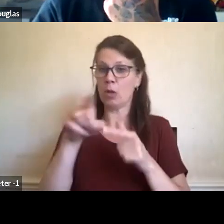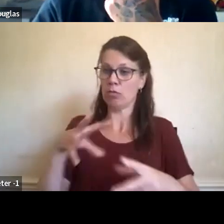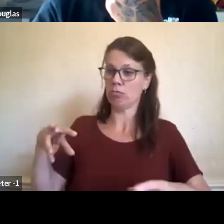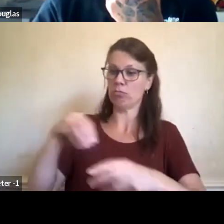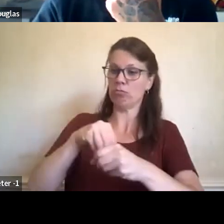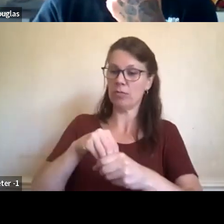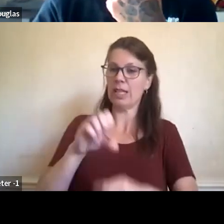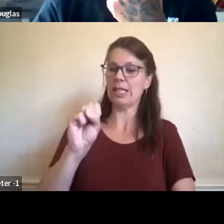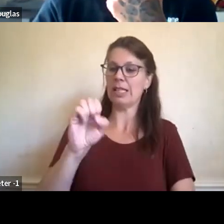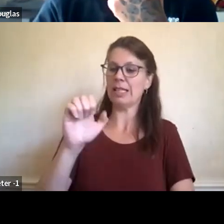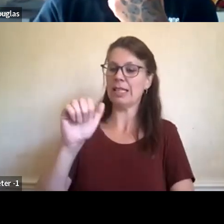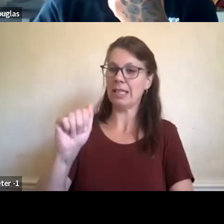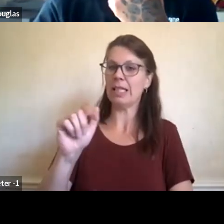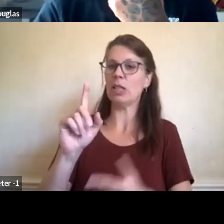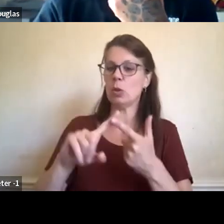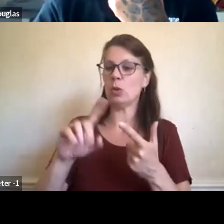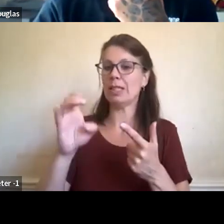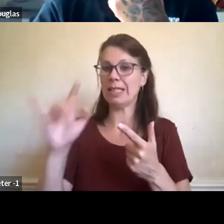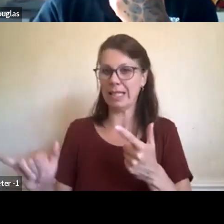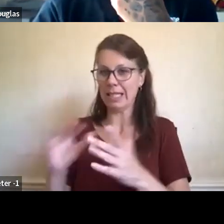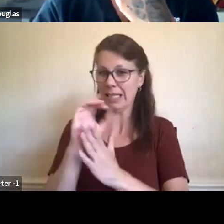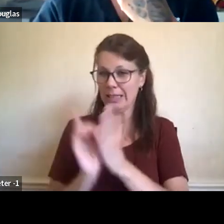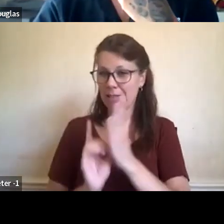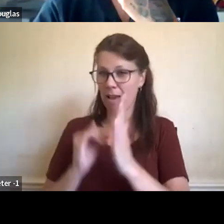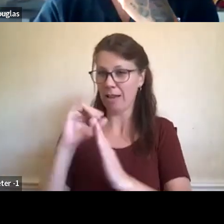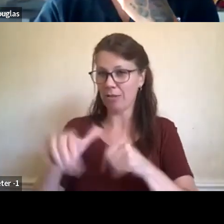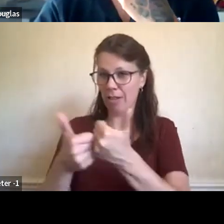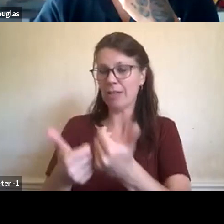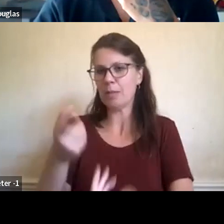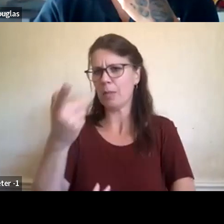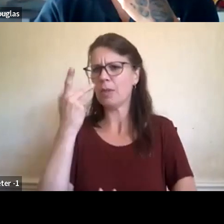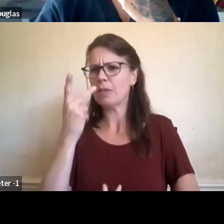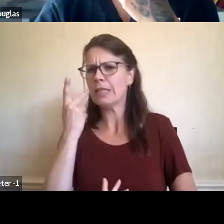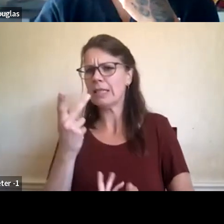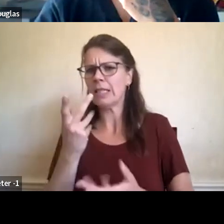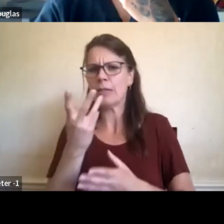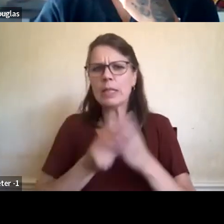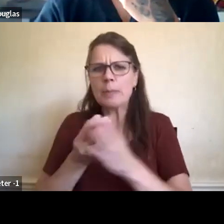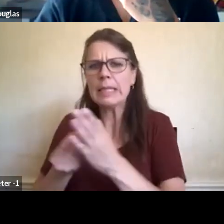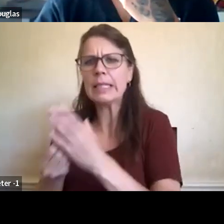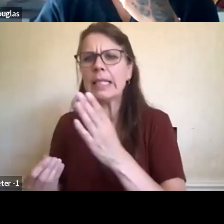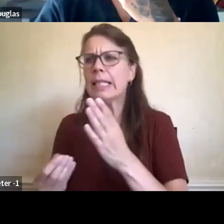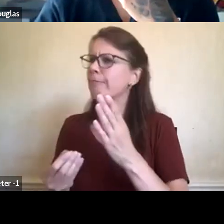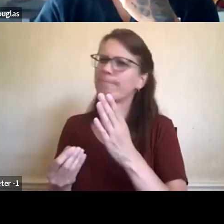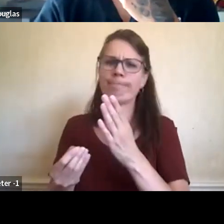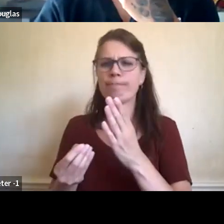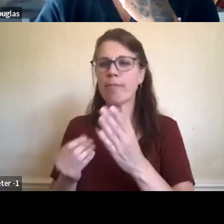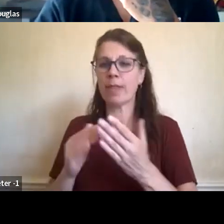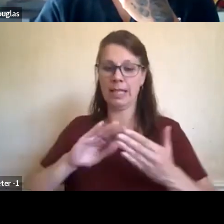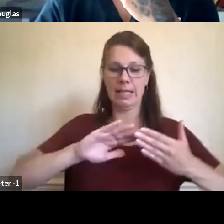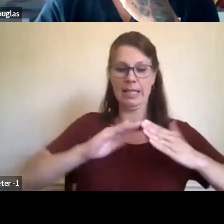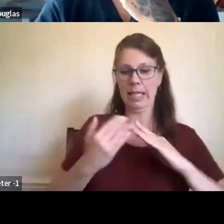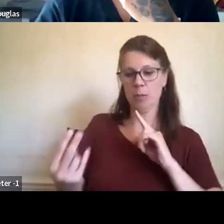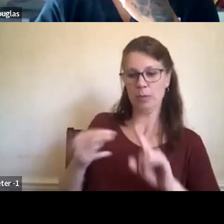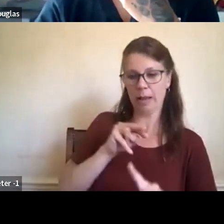seeing, I think, probably the gaps in knowledge from, you know, the, the city perspective, and the lower mainland perspective,